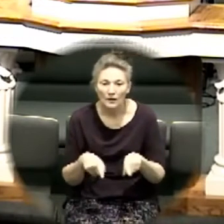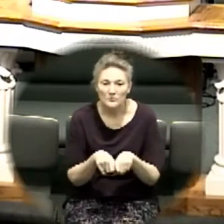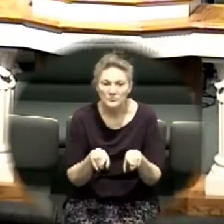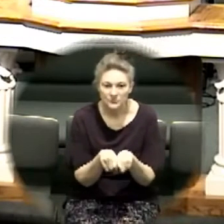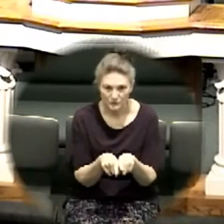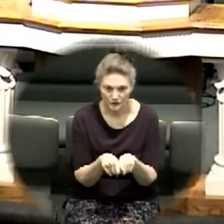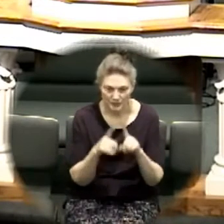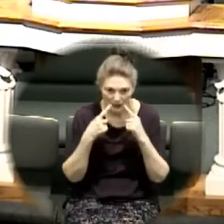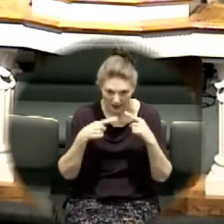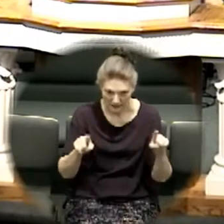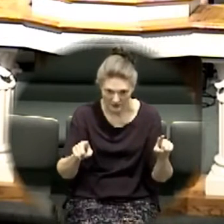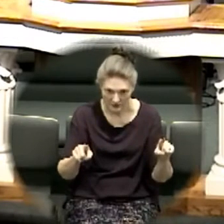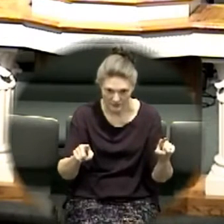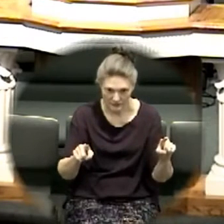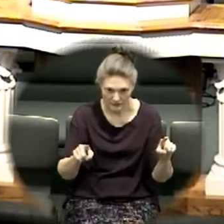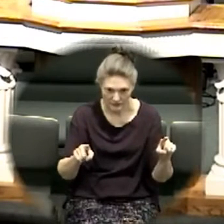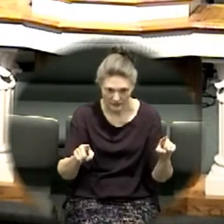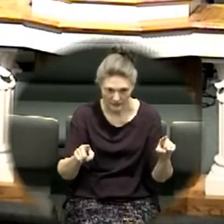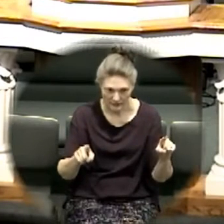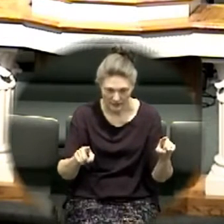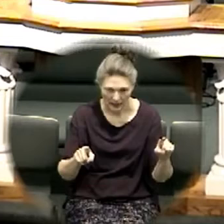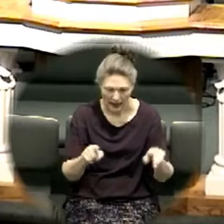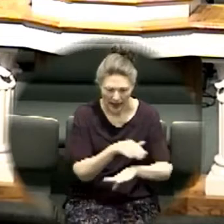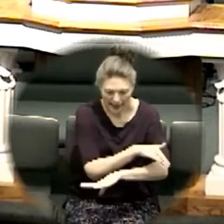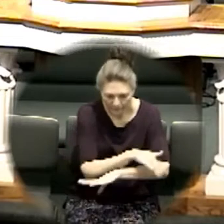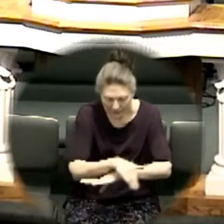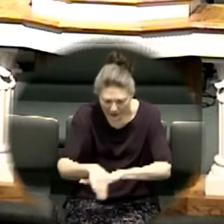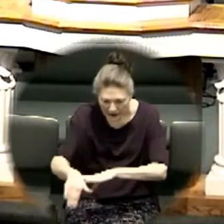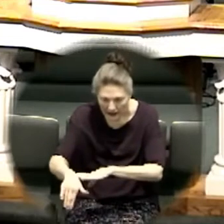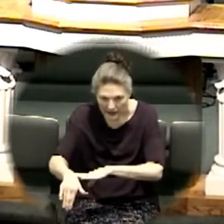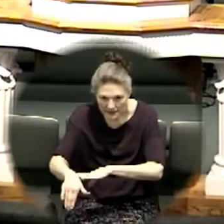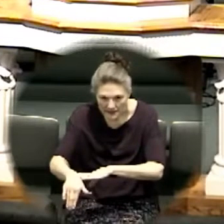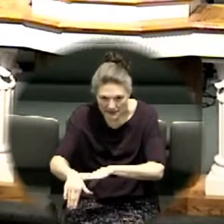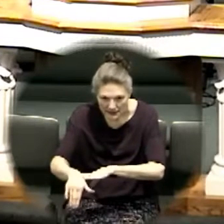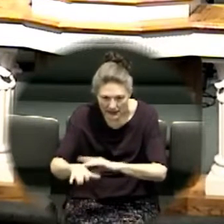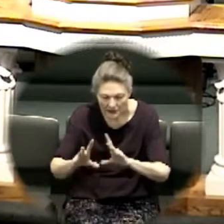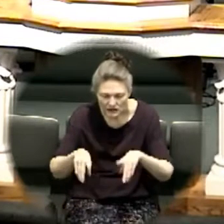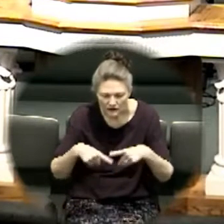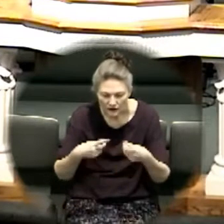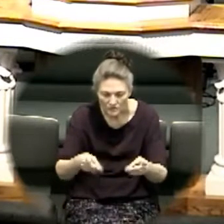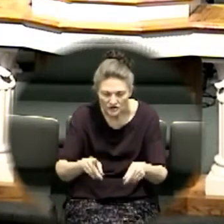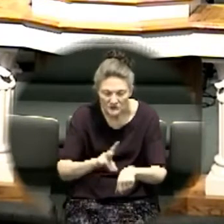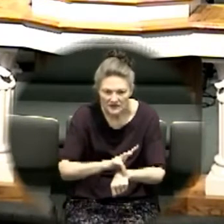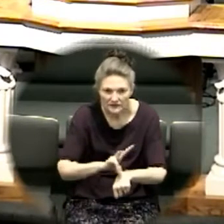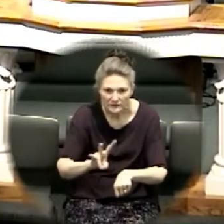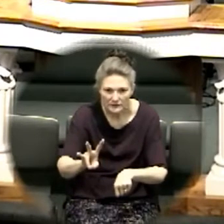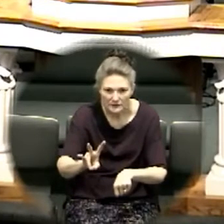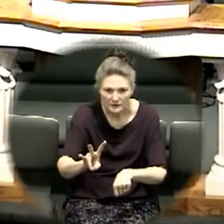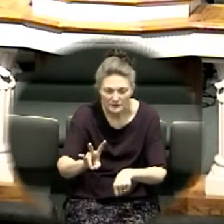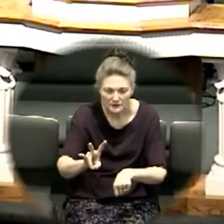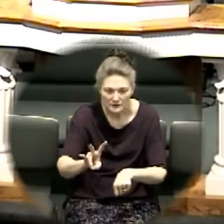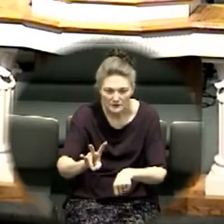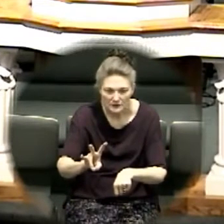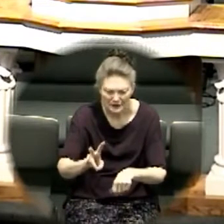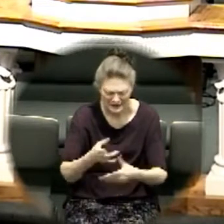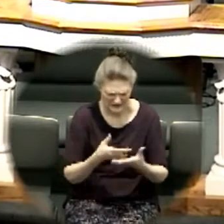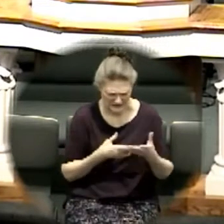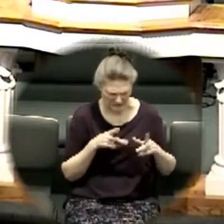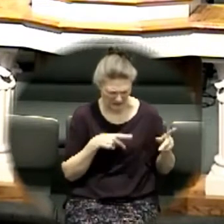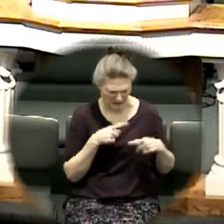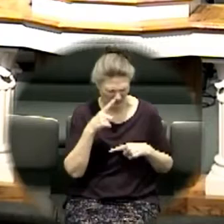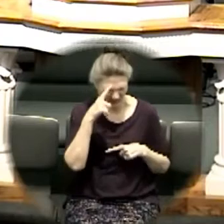uh announce nightly devotions at seven o'clock there's many people that got a little uh confused